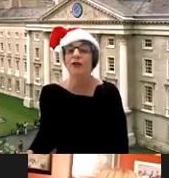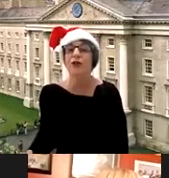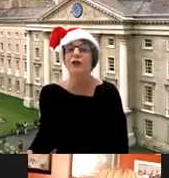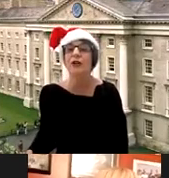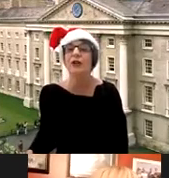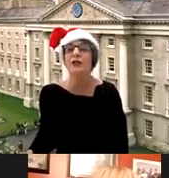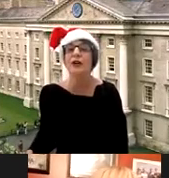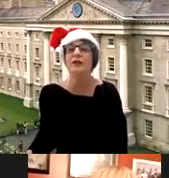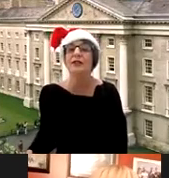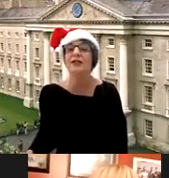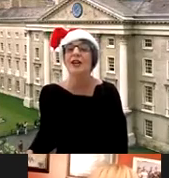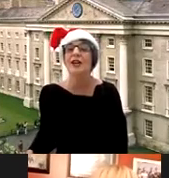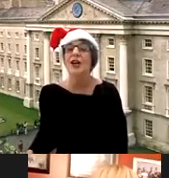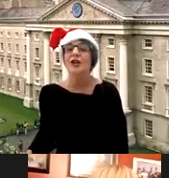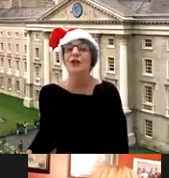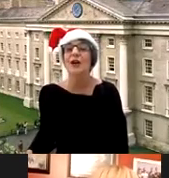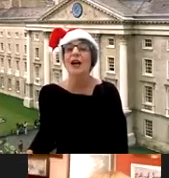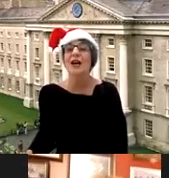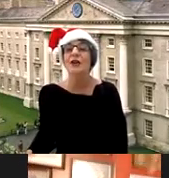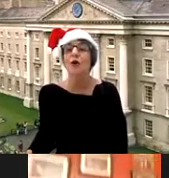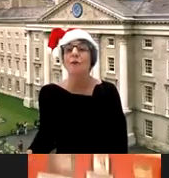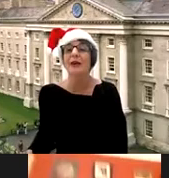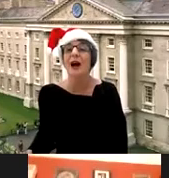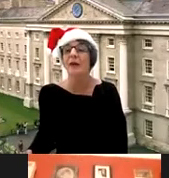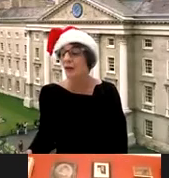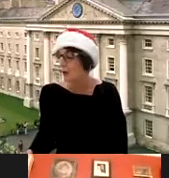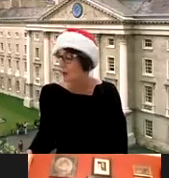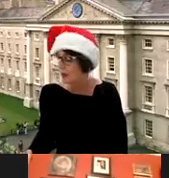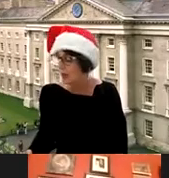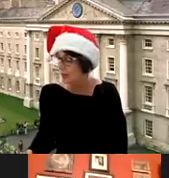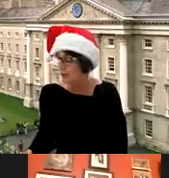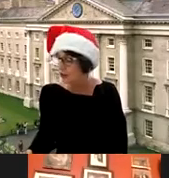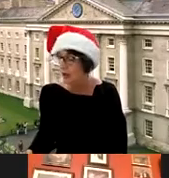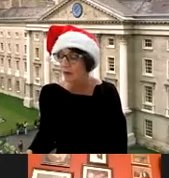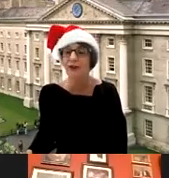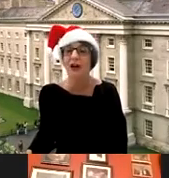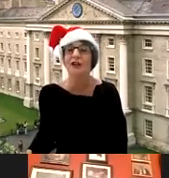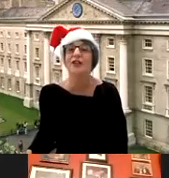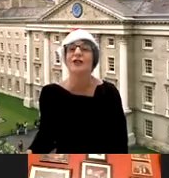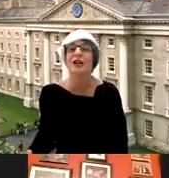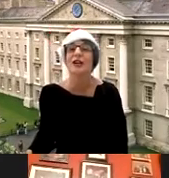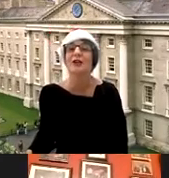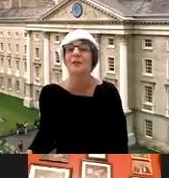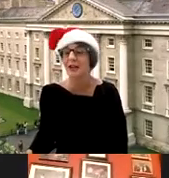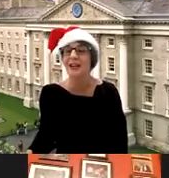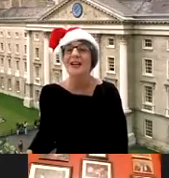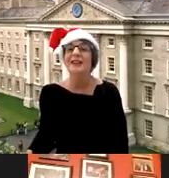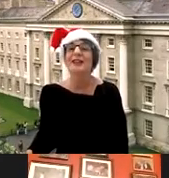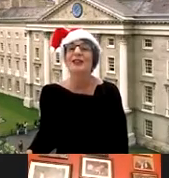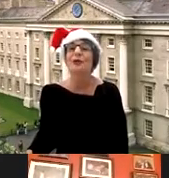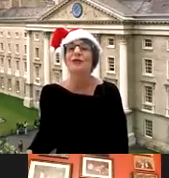from steward's care services to uh noel mccarran who's a chair of the arts and entertainment committee